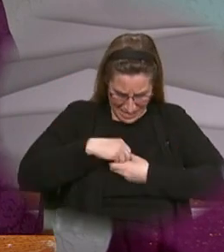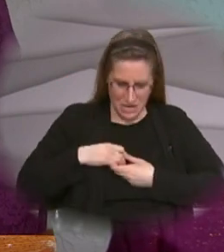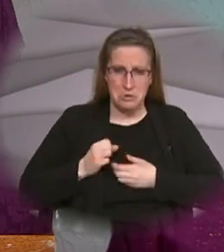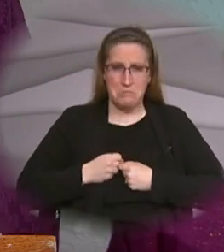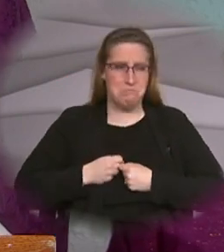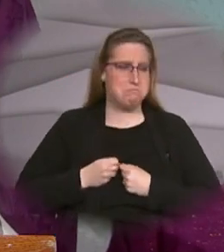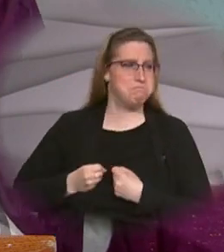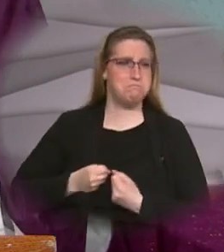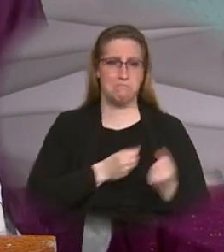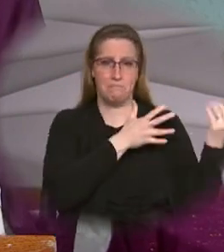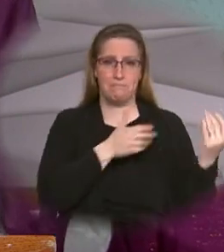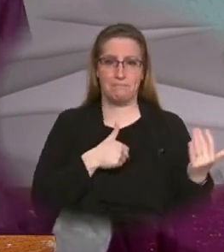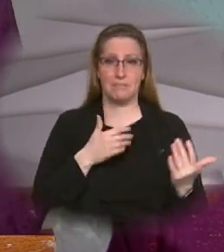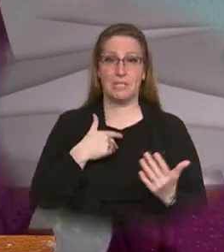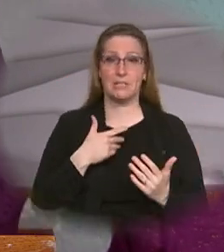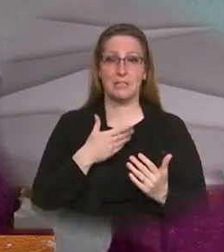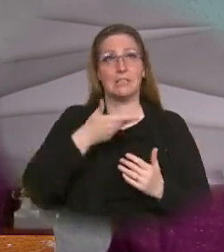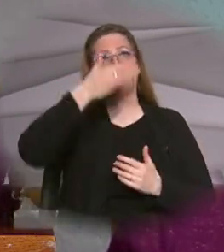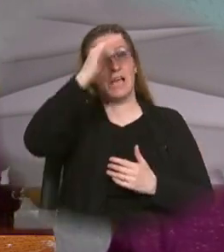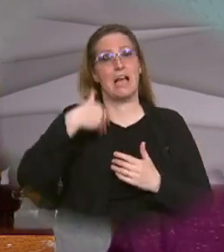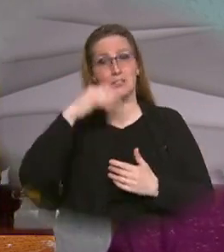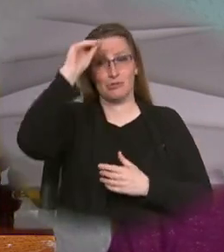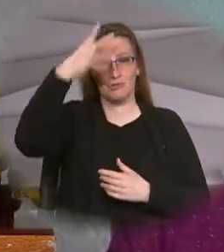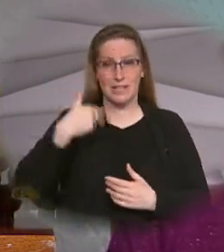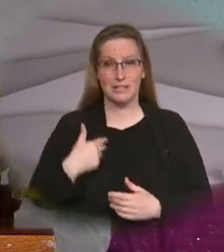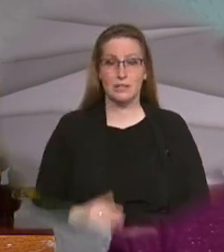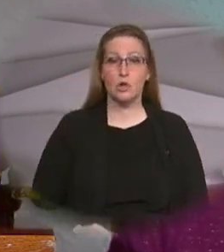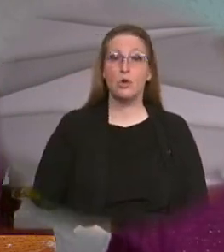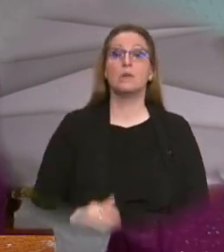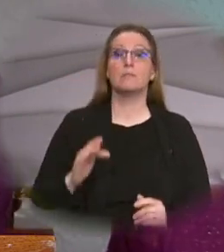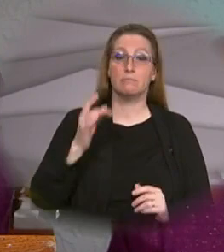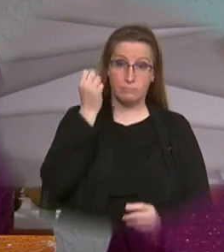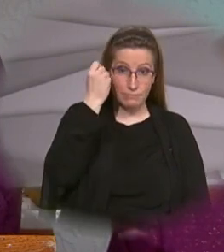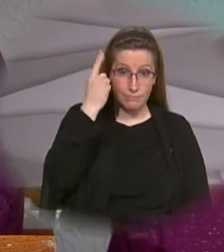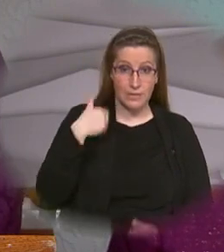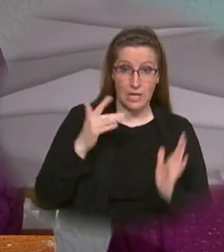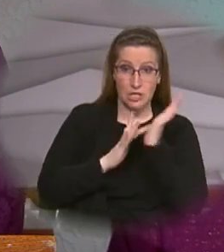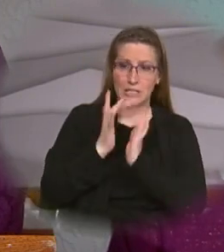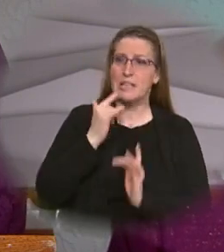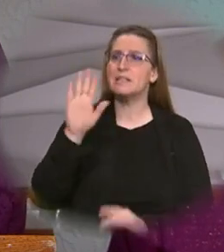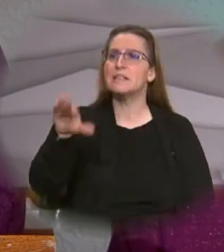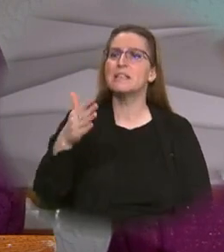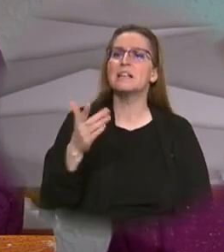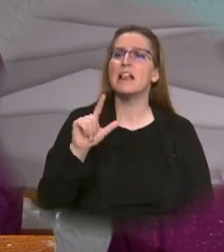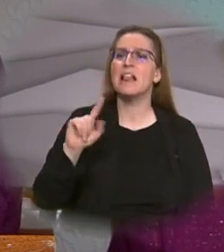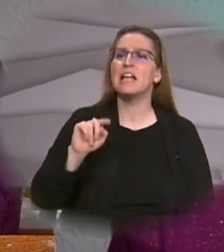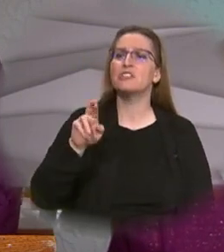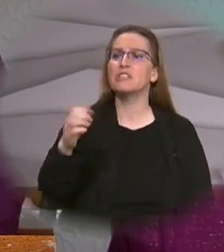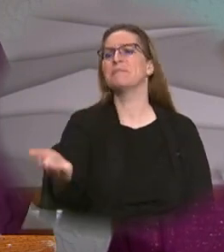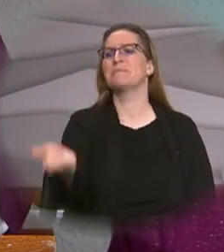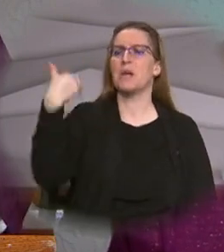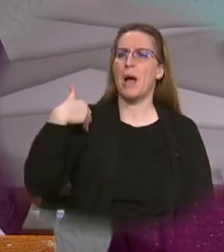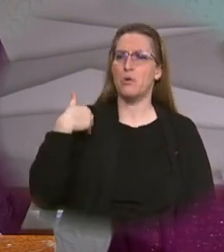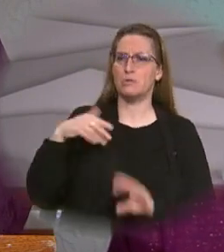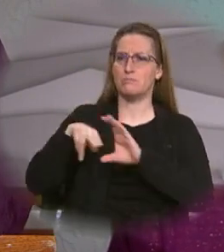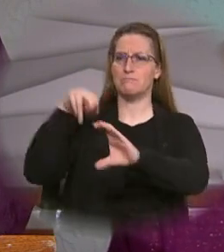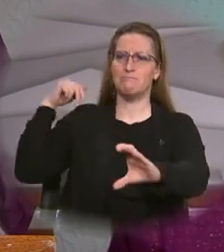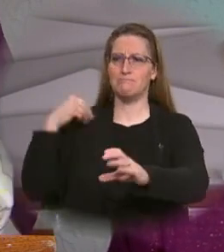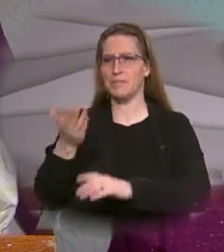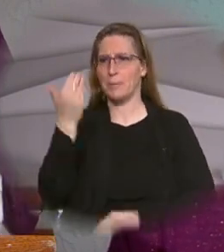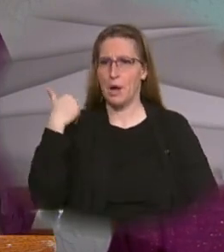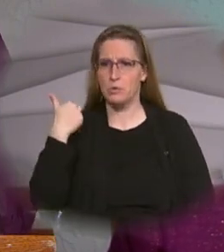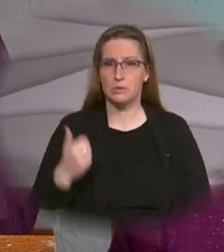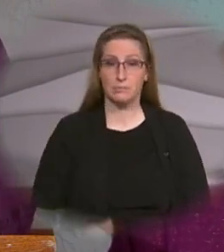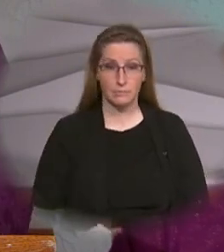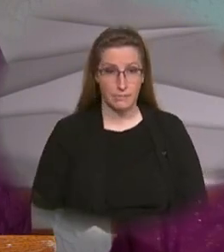so Jesus calls Lazarus out of his tomb and says come out so we could think of the ways that we feel confined